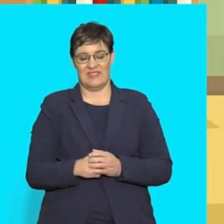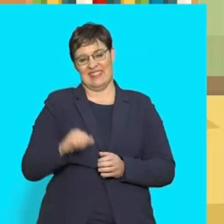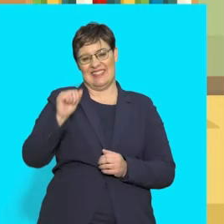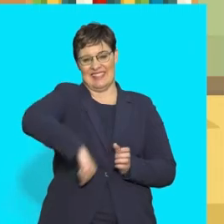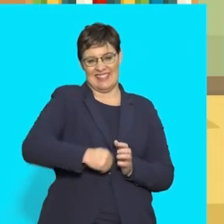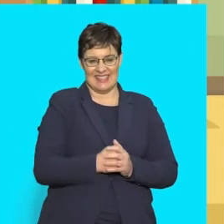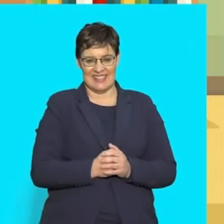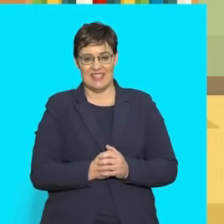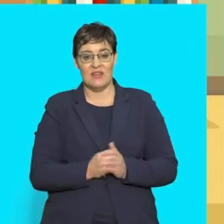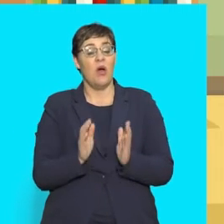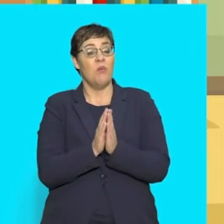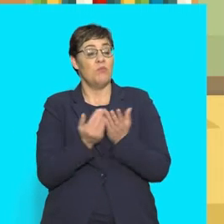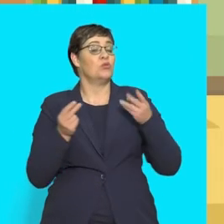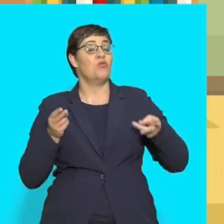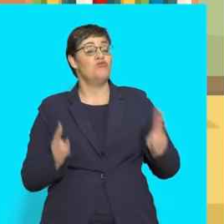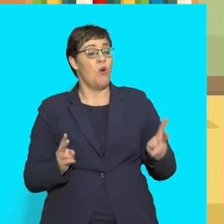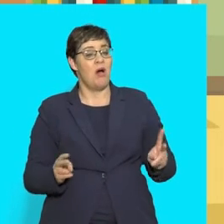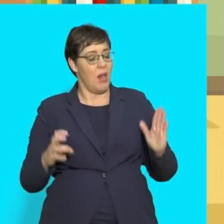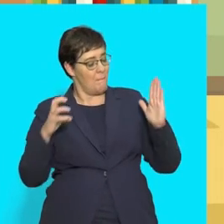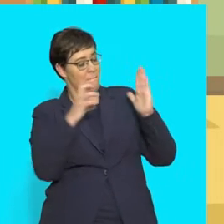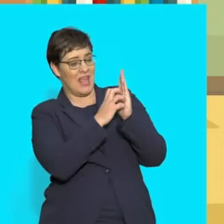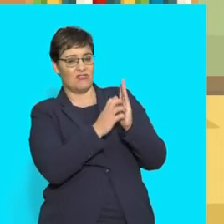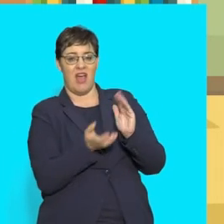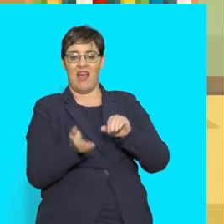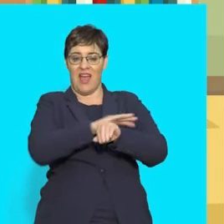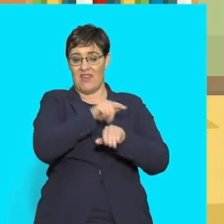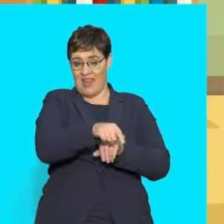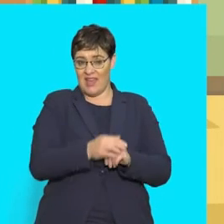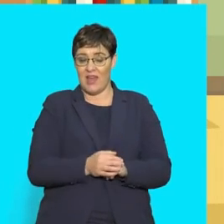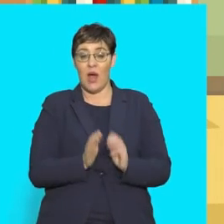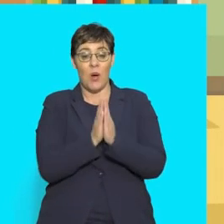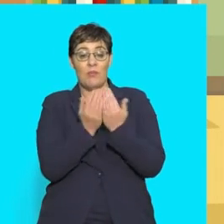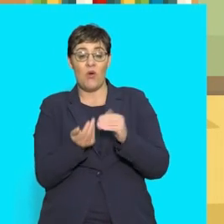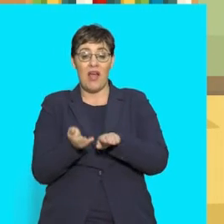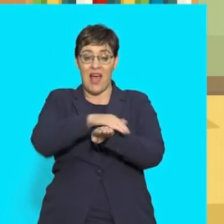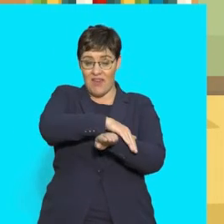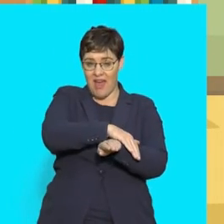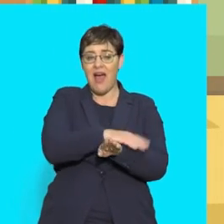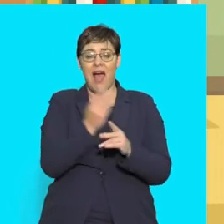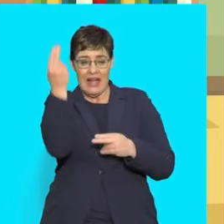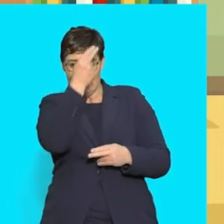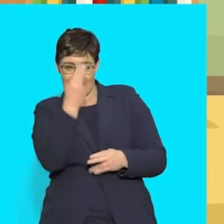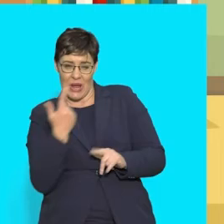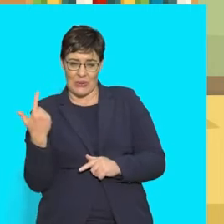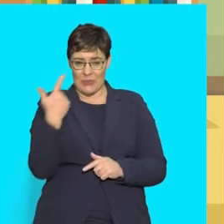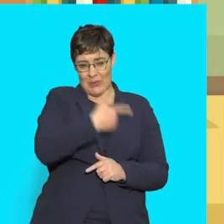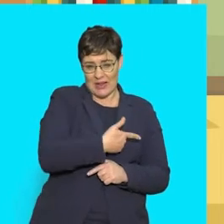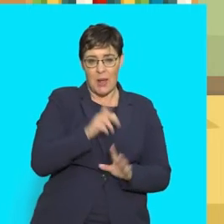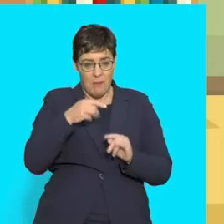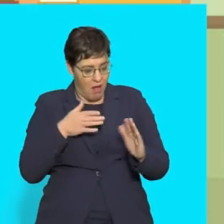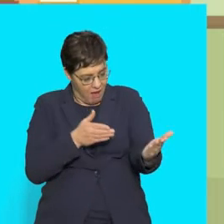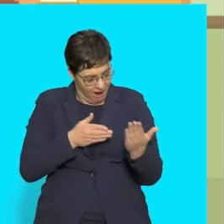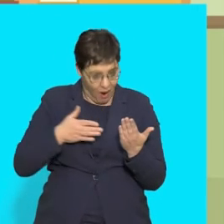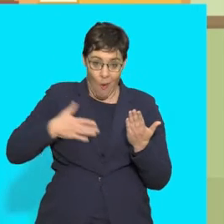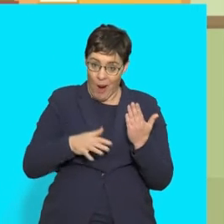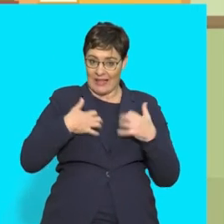Yes! 13. Books normally have a picture on the cover. 13. book cover is carefully designed to make people want to read